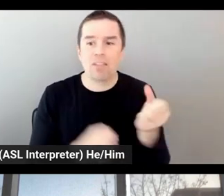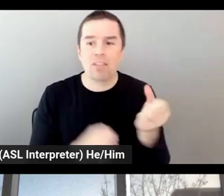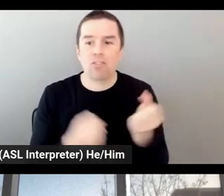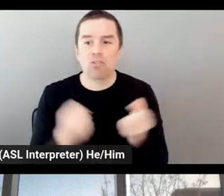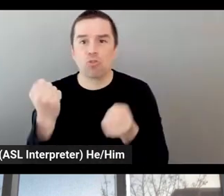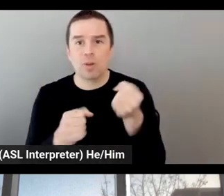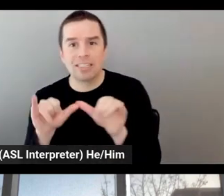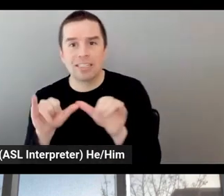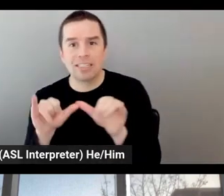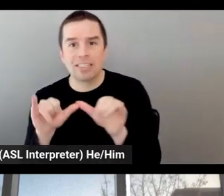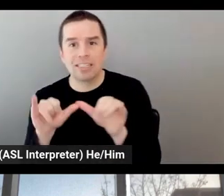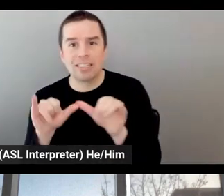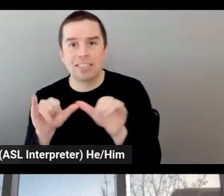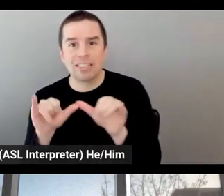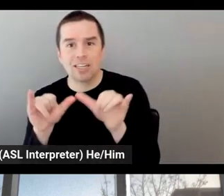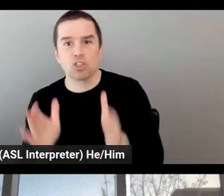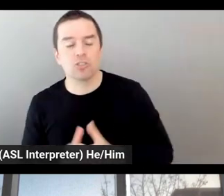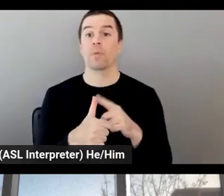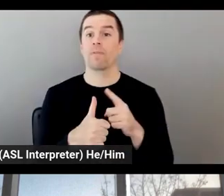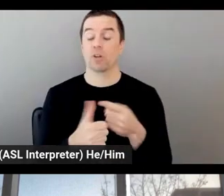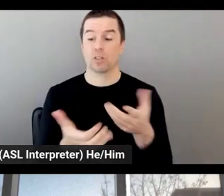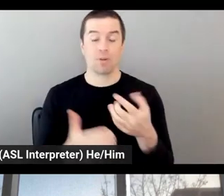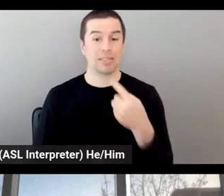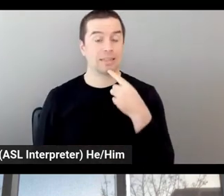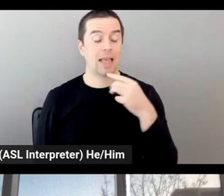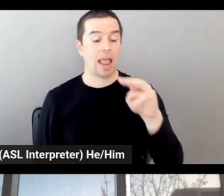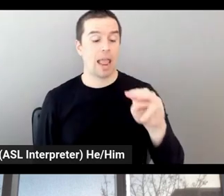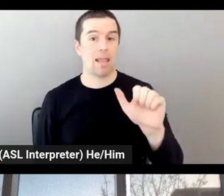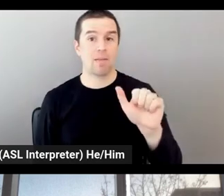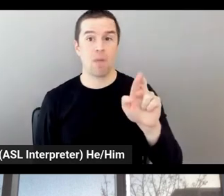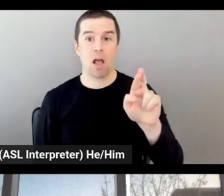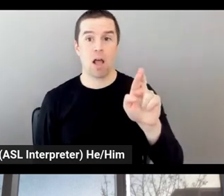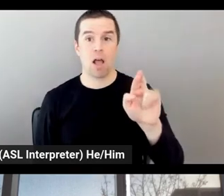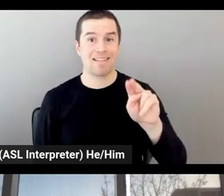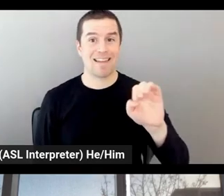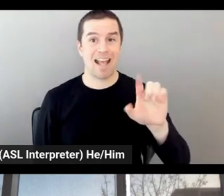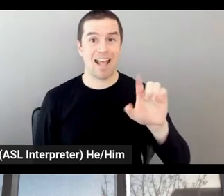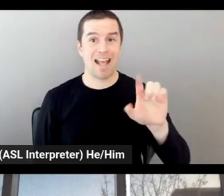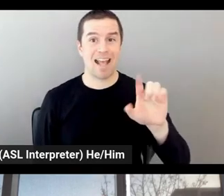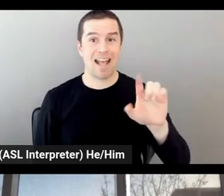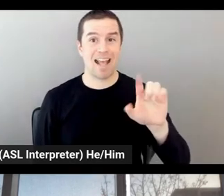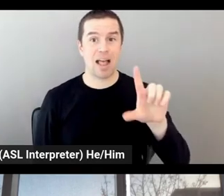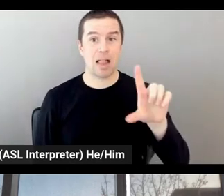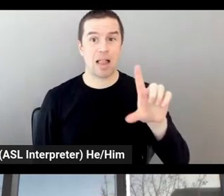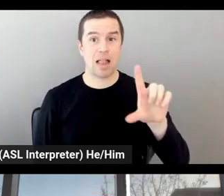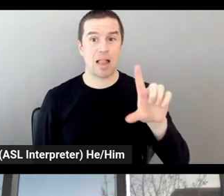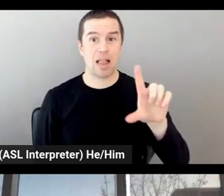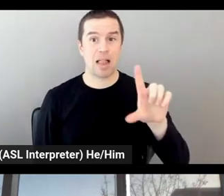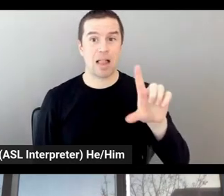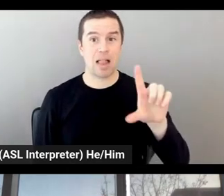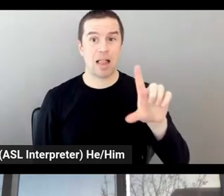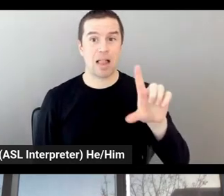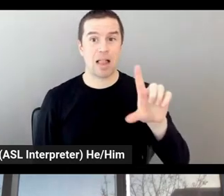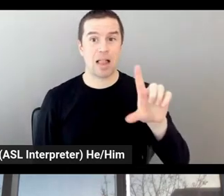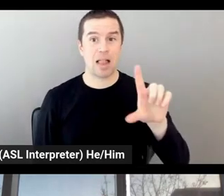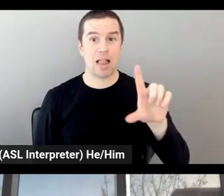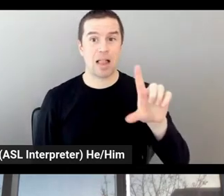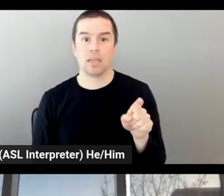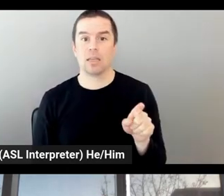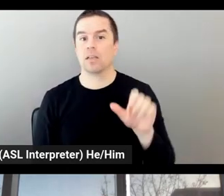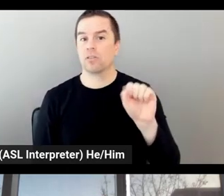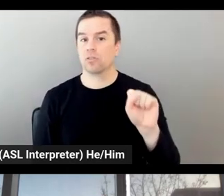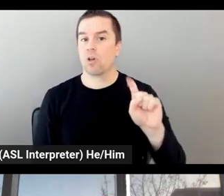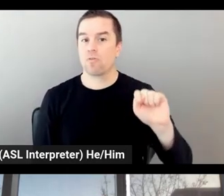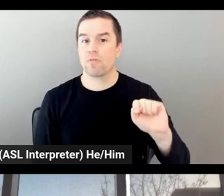is a special place. So, Stefano, you're very lucky to come from this wonderful part of the Emilia-Romagna region. And if you